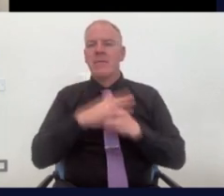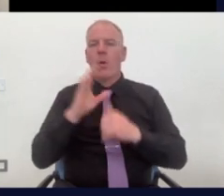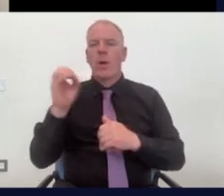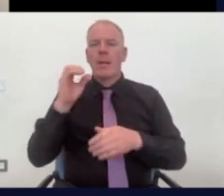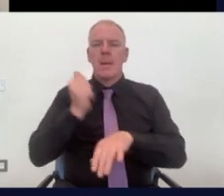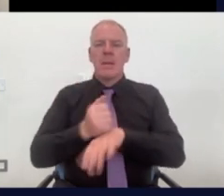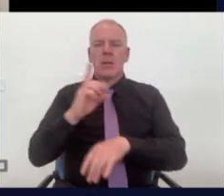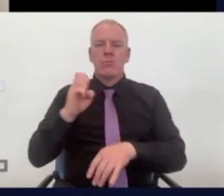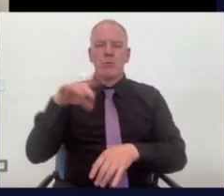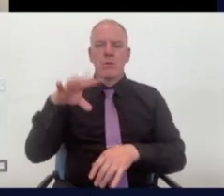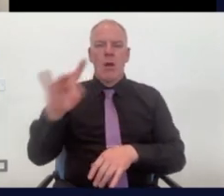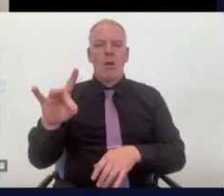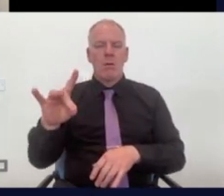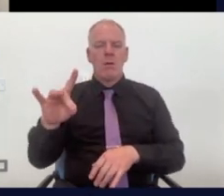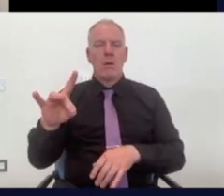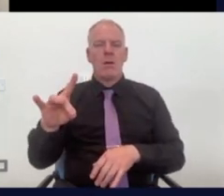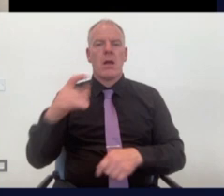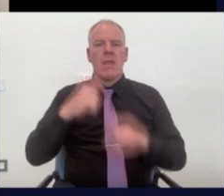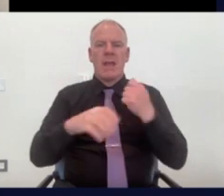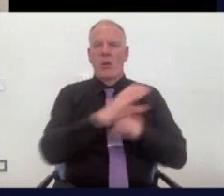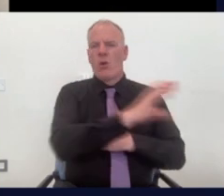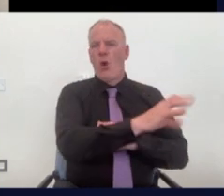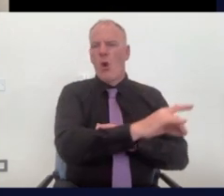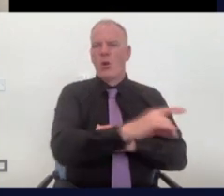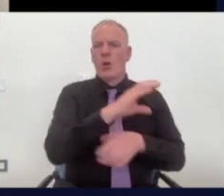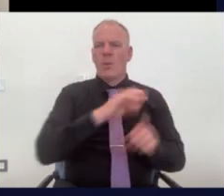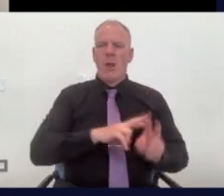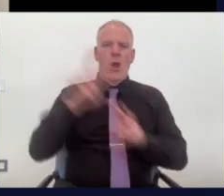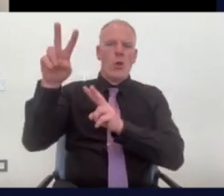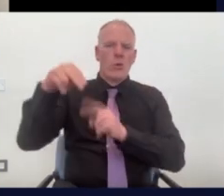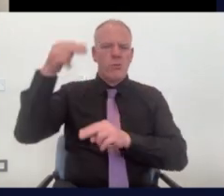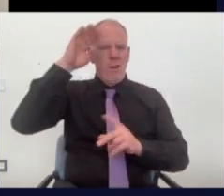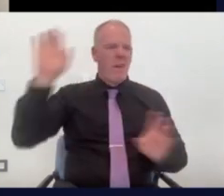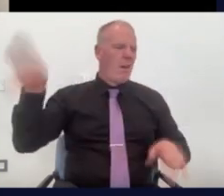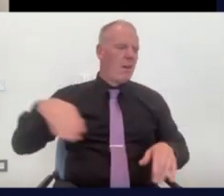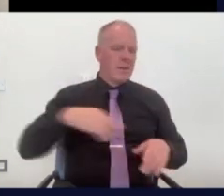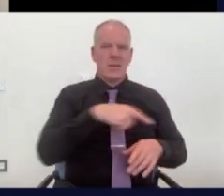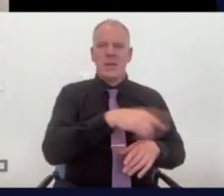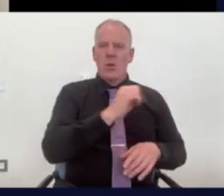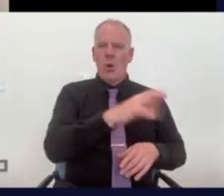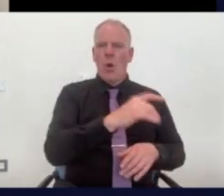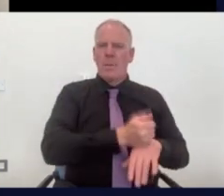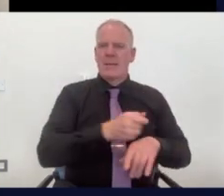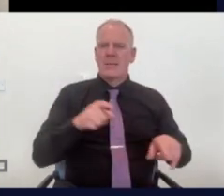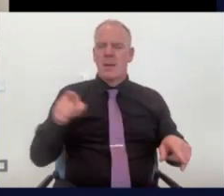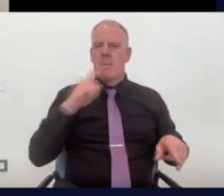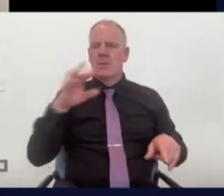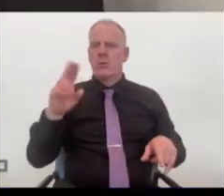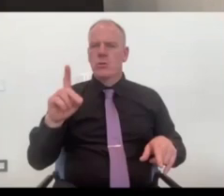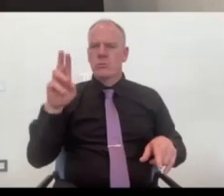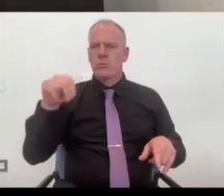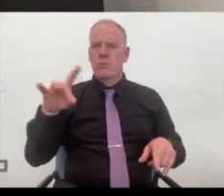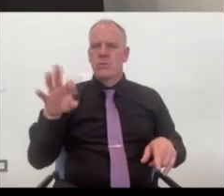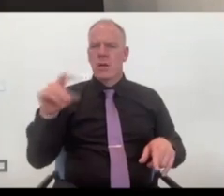to look cross border than a company based in Cork? Because people don't really think cross border when they're in Cork that first sight. Yeah, probably.